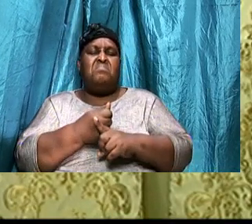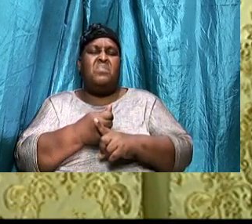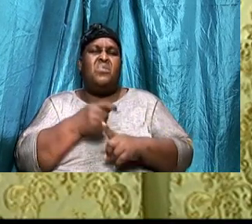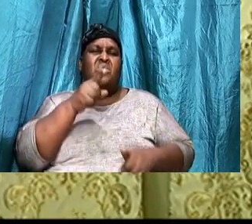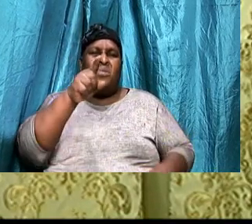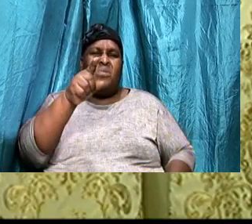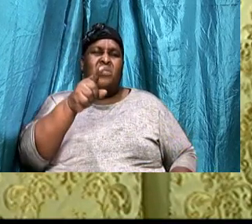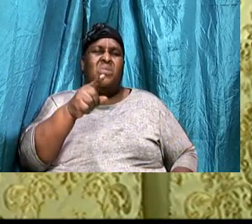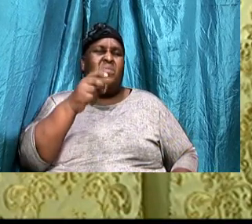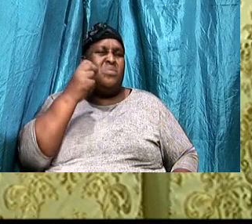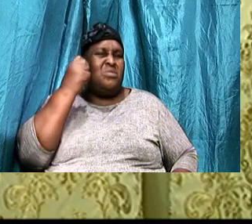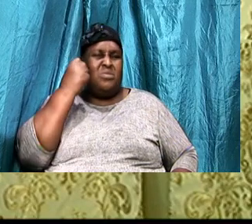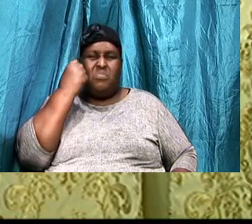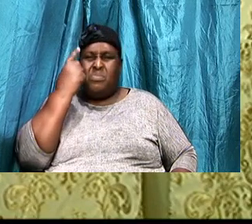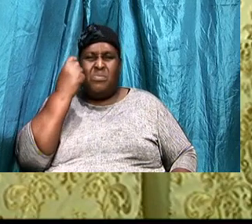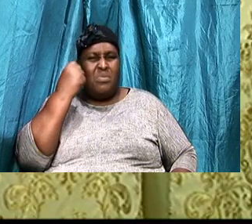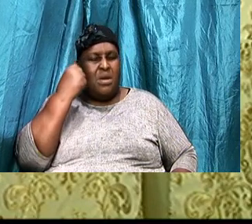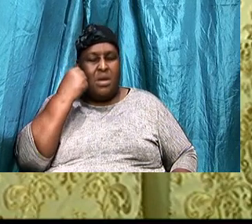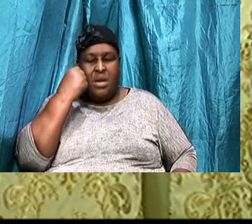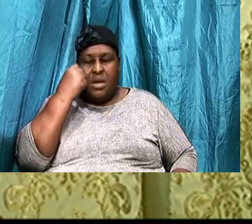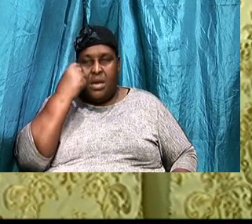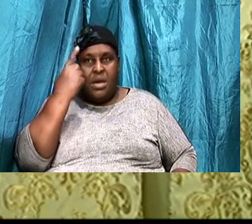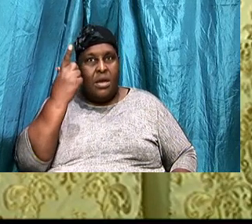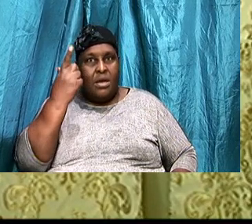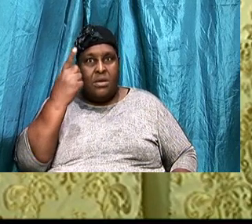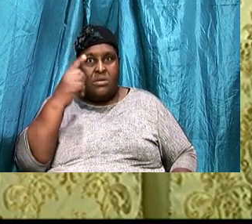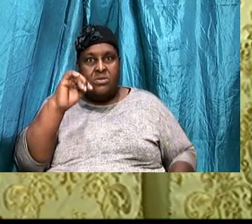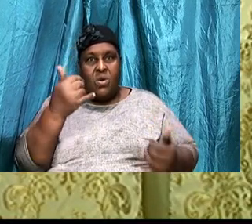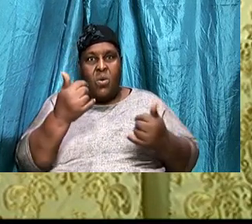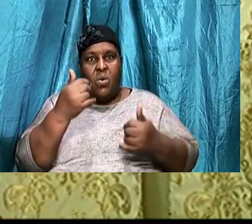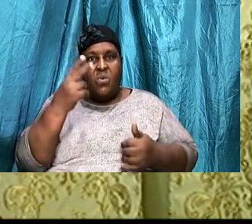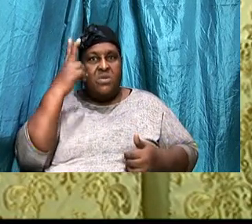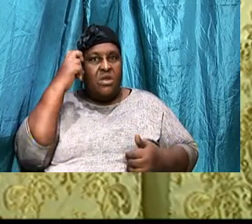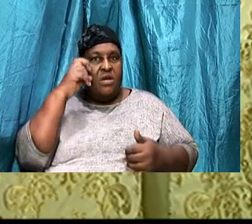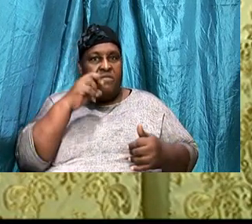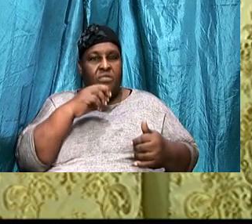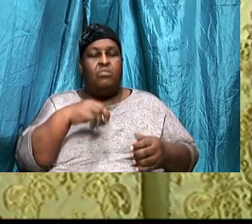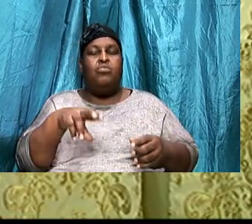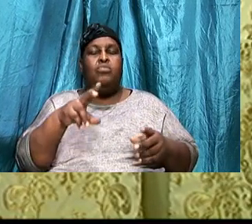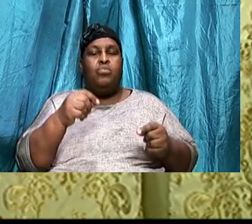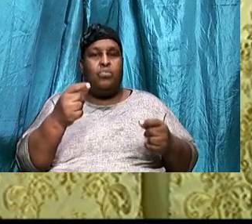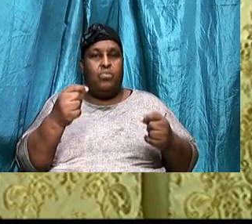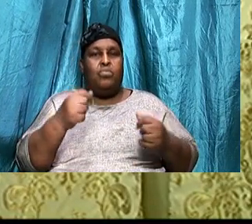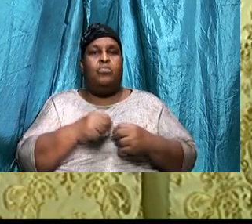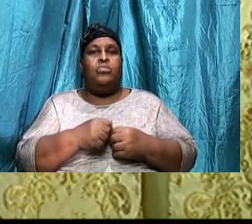To find out, How the enemy moves, You will be surprised, To find out, Some of the things, That he does,